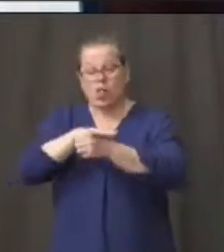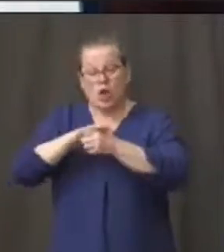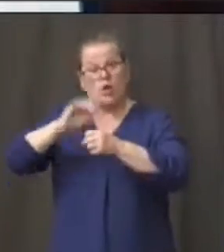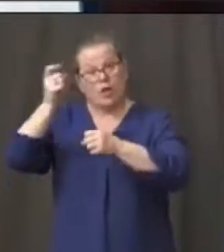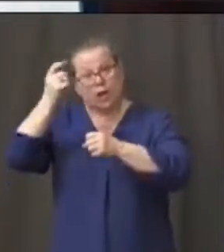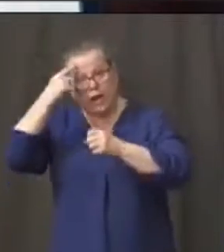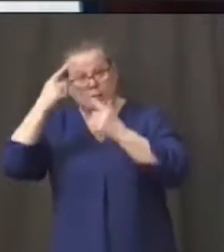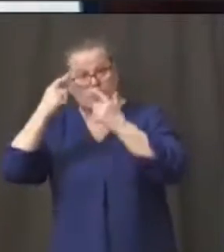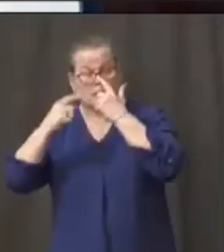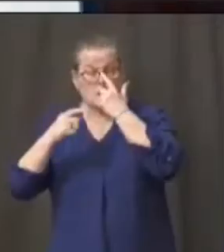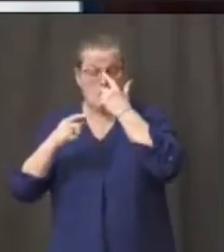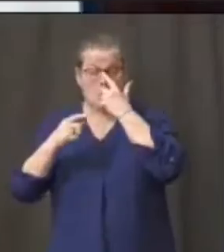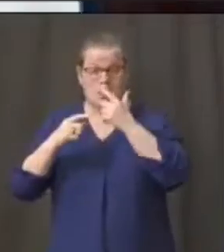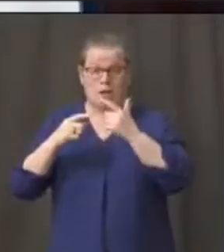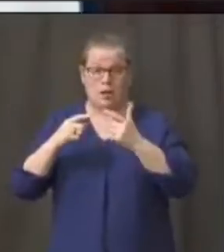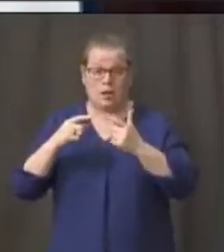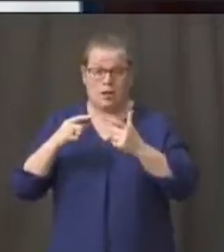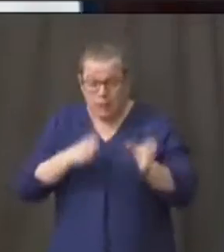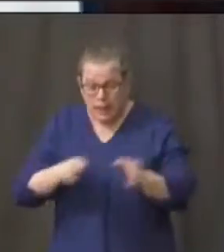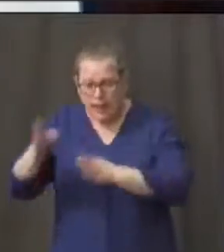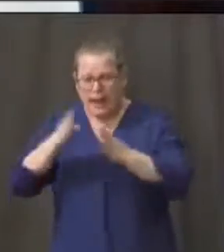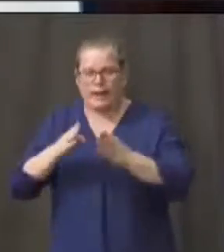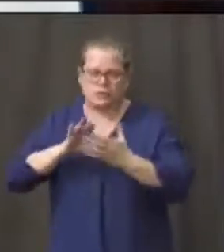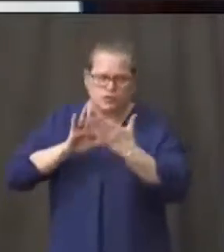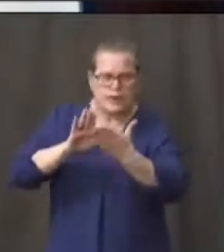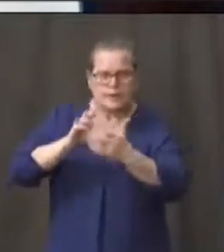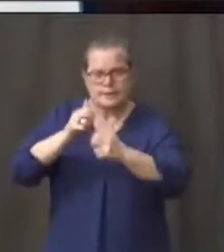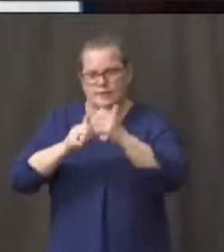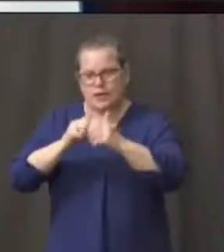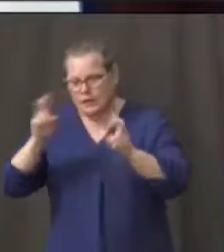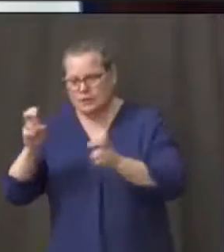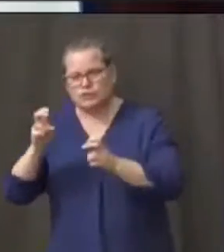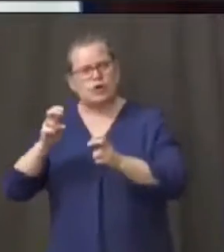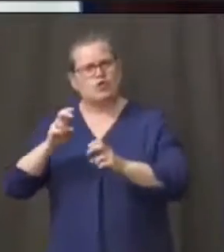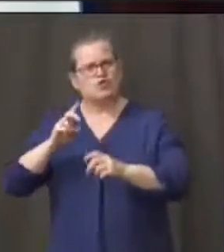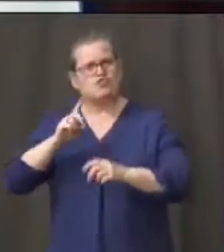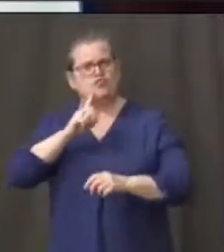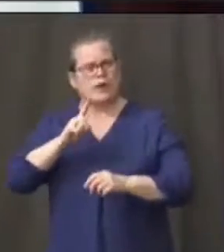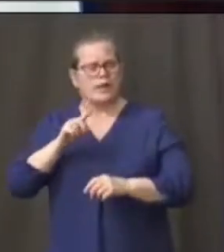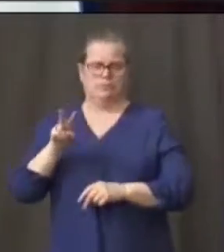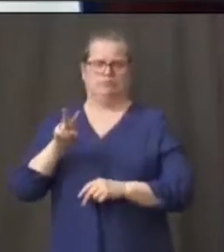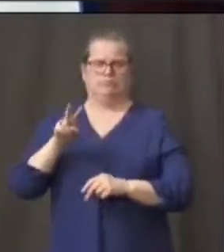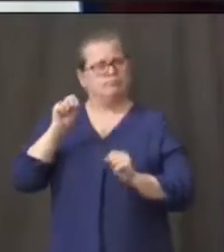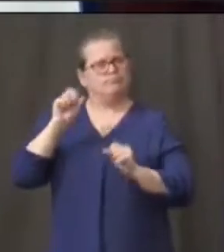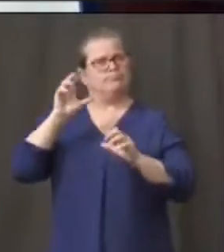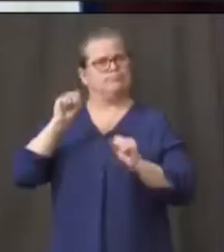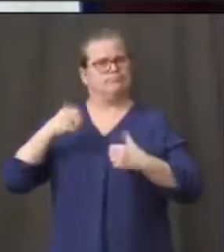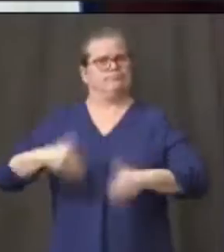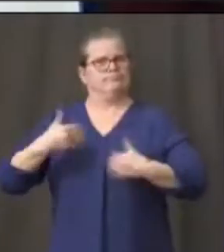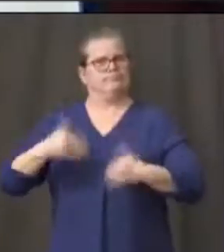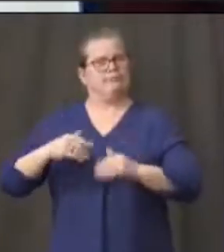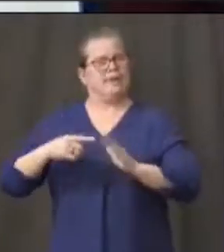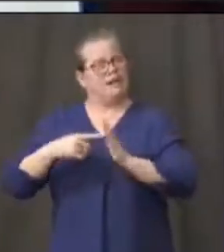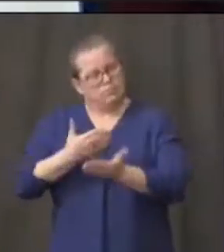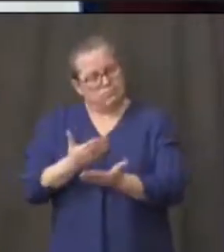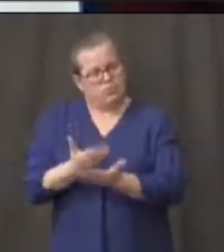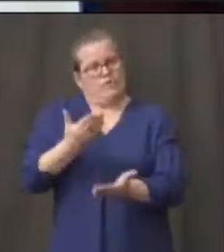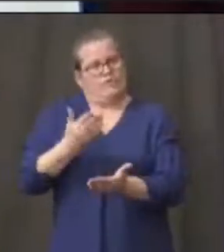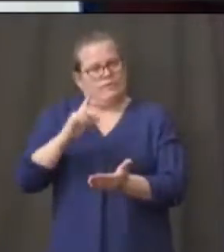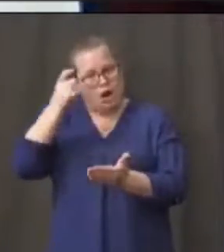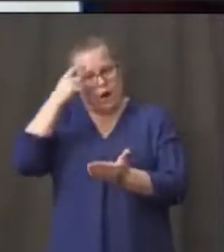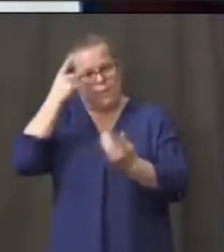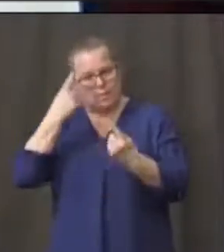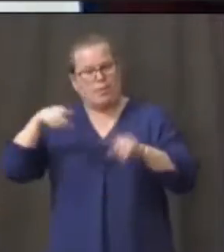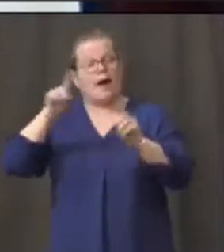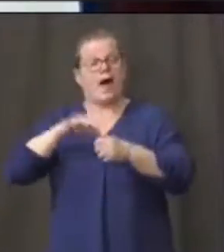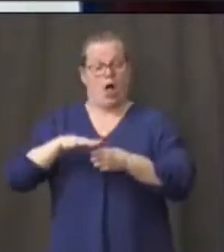move forward and address a difficult issue. And it shows that government works. It works on the local level and it works on the state level.